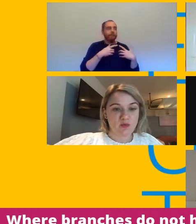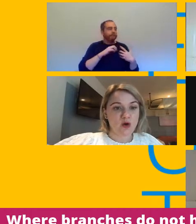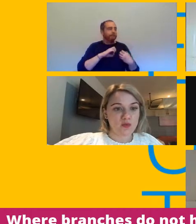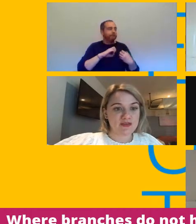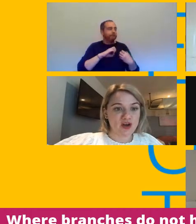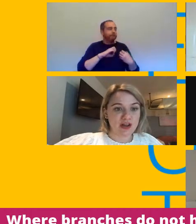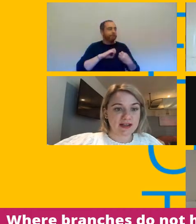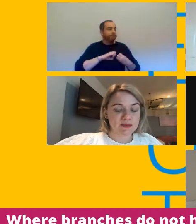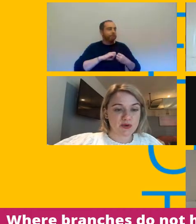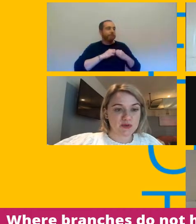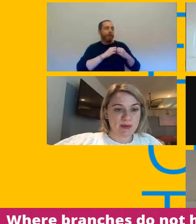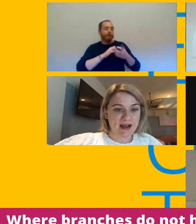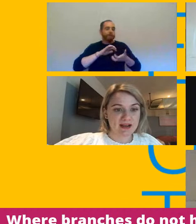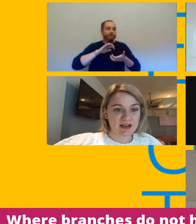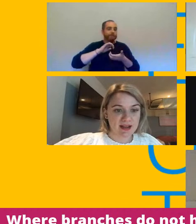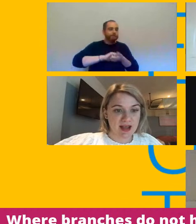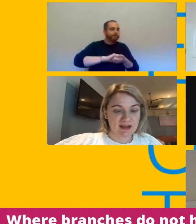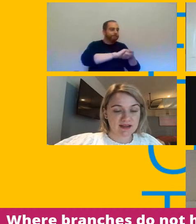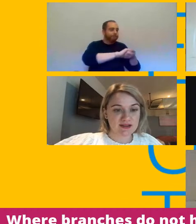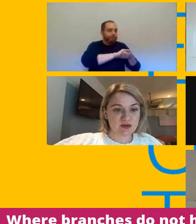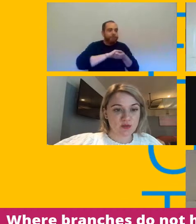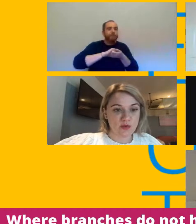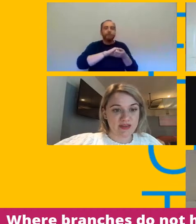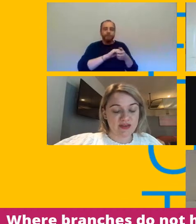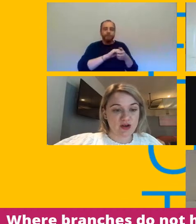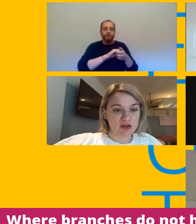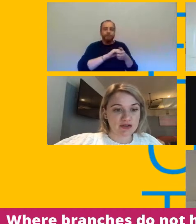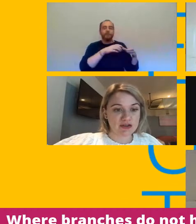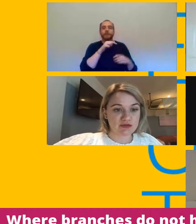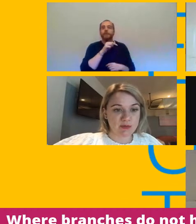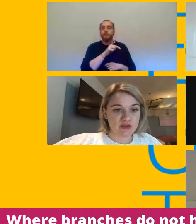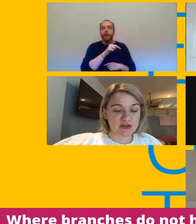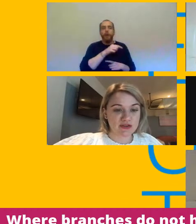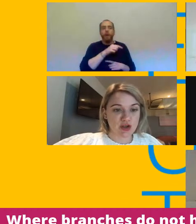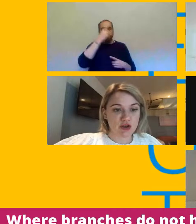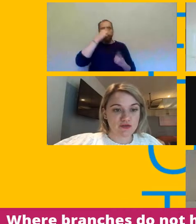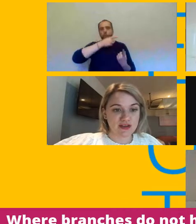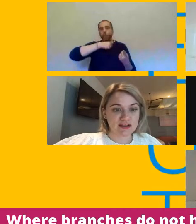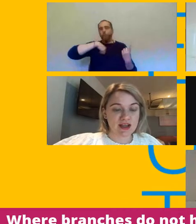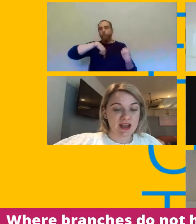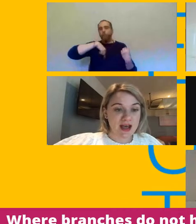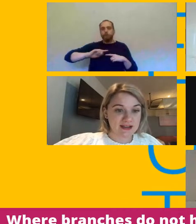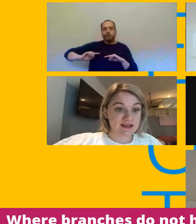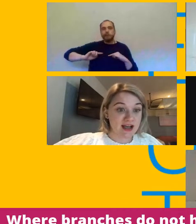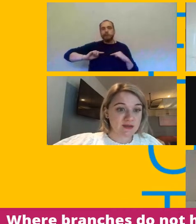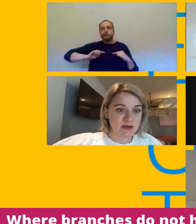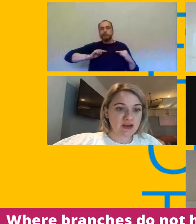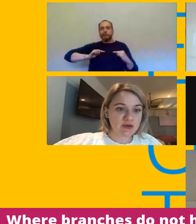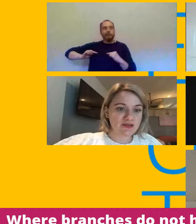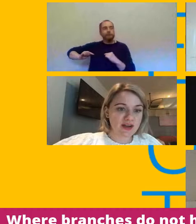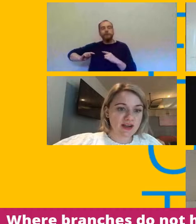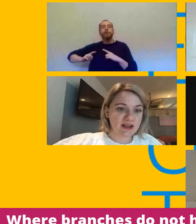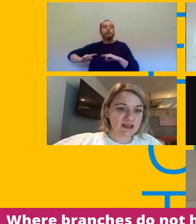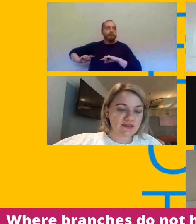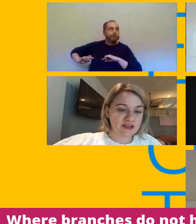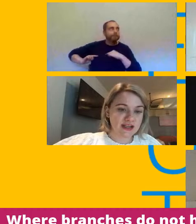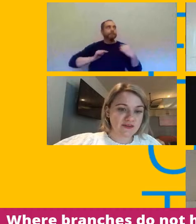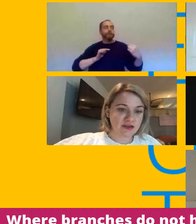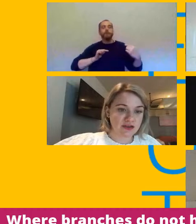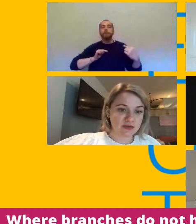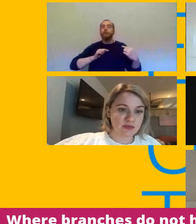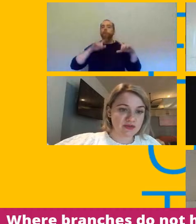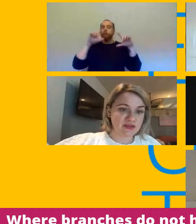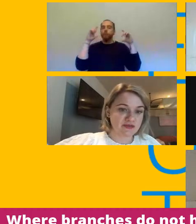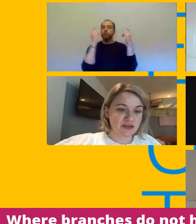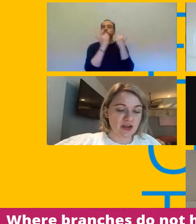what we've all had to push back against with colleges responses to covid has has been unifying actually for